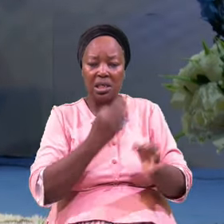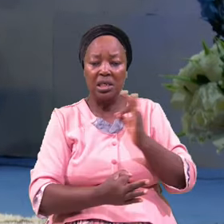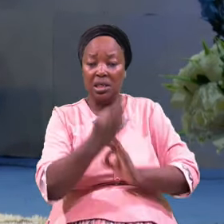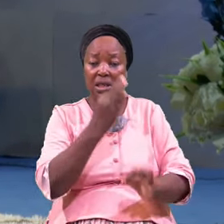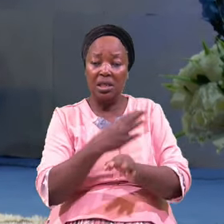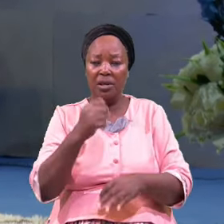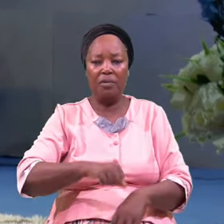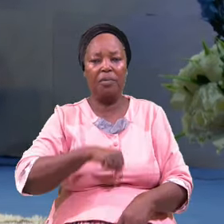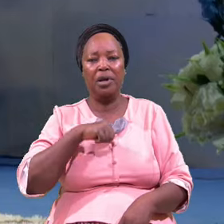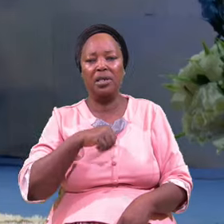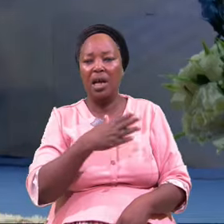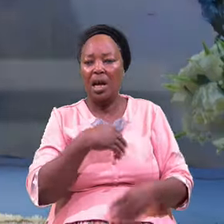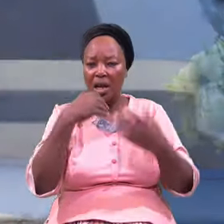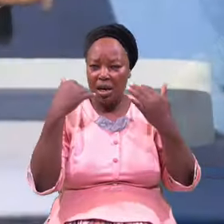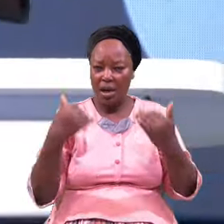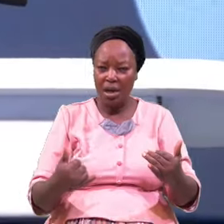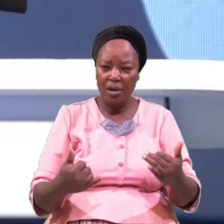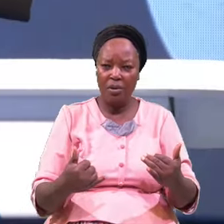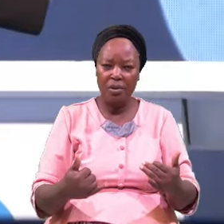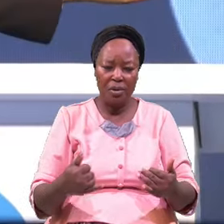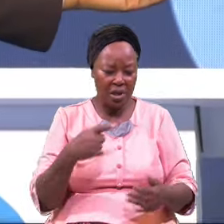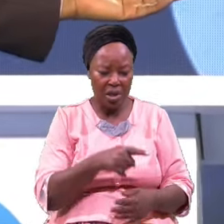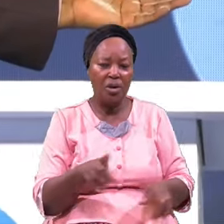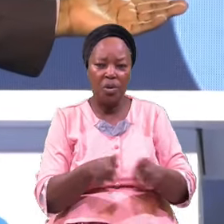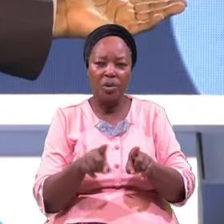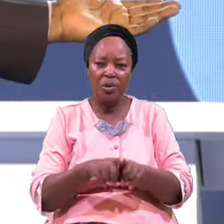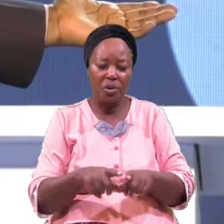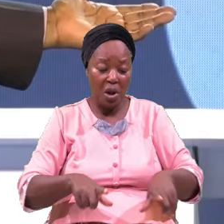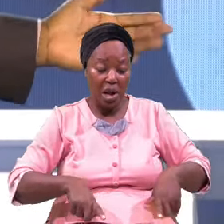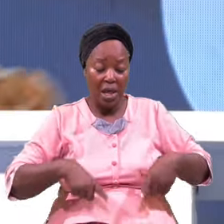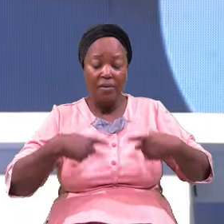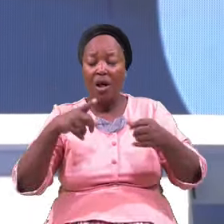And Now He Also Lived A Long Life